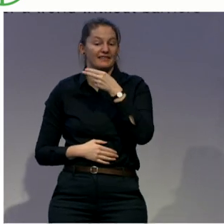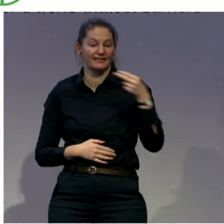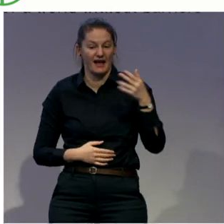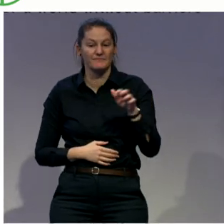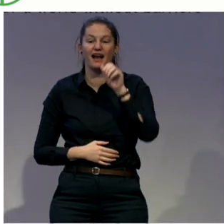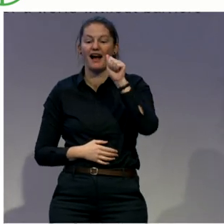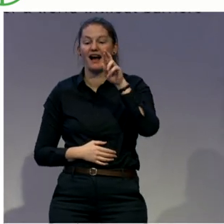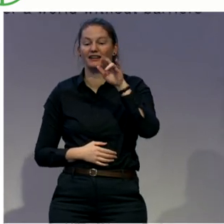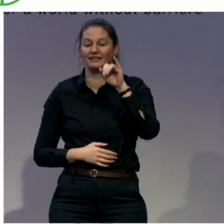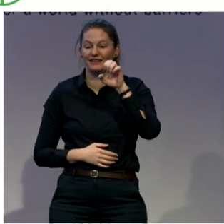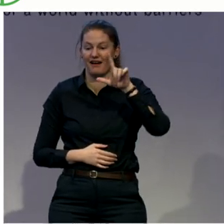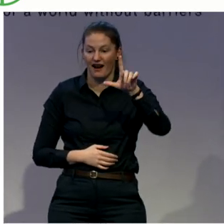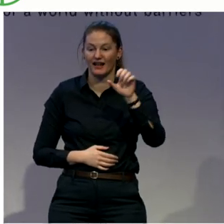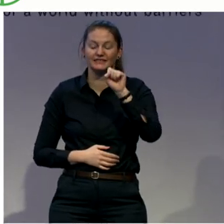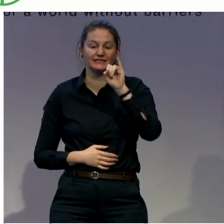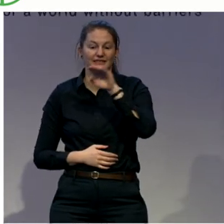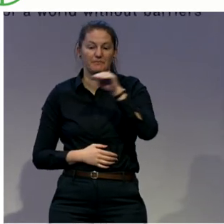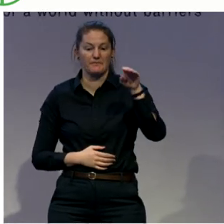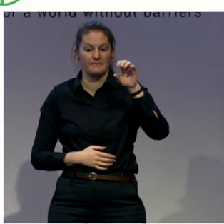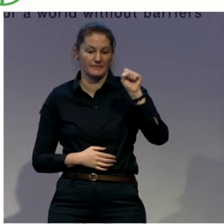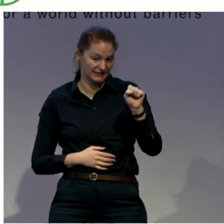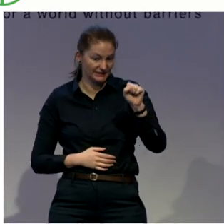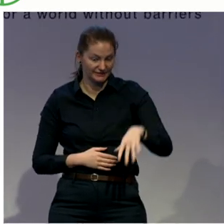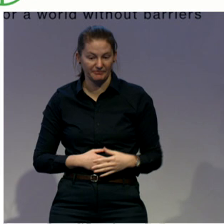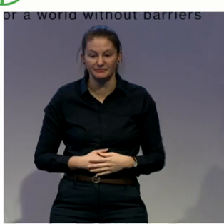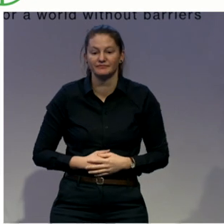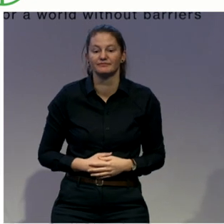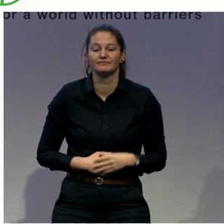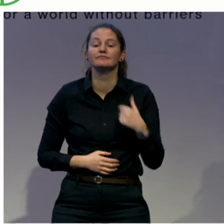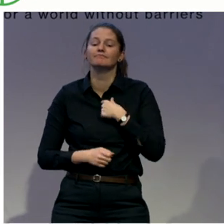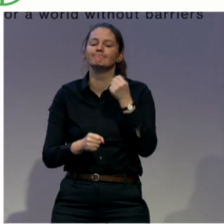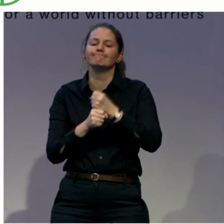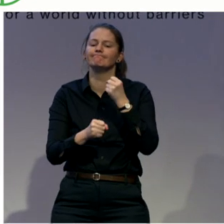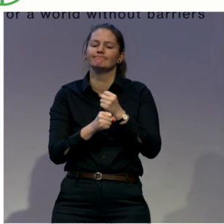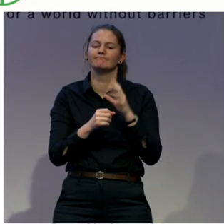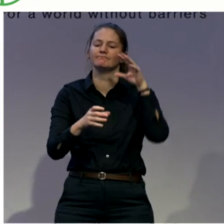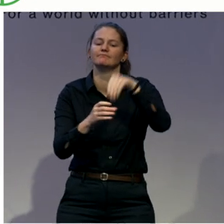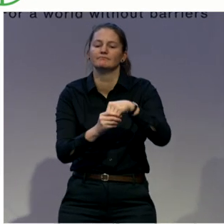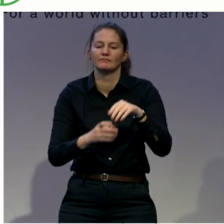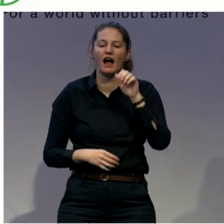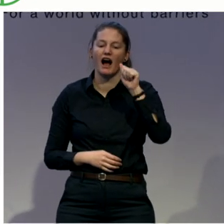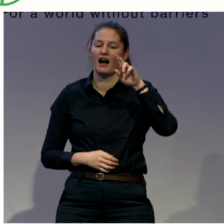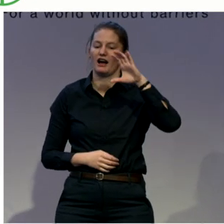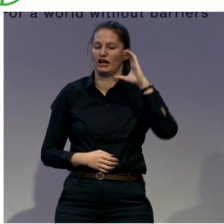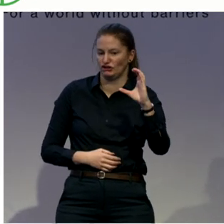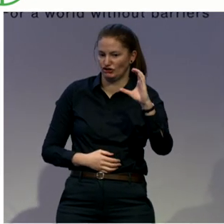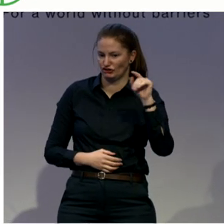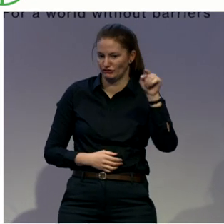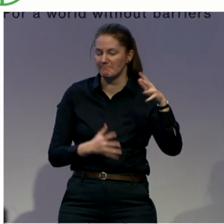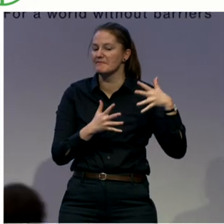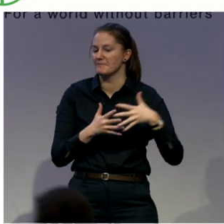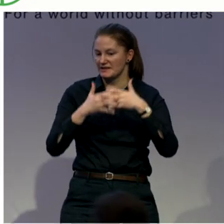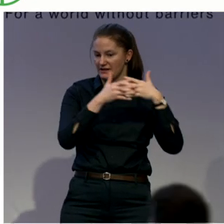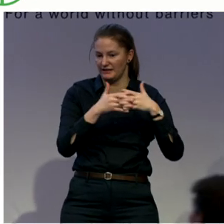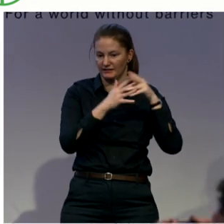for Criminal Justice Initiatives at the Arc of the United States. And for the next ten minutes, hopefully nine, I want